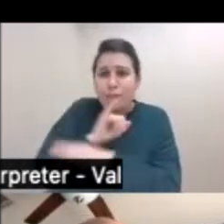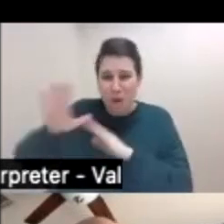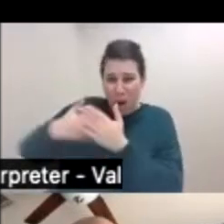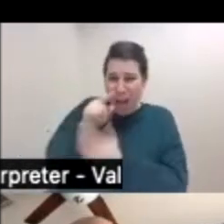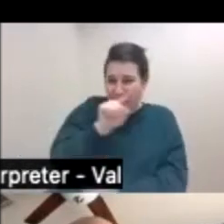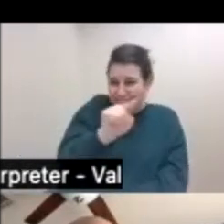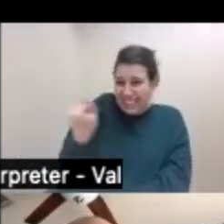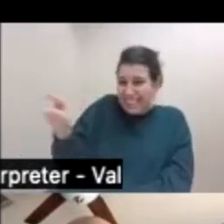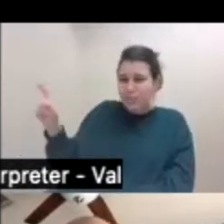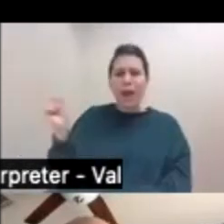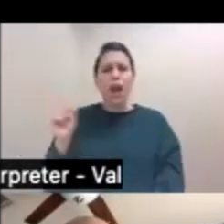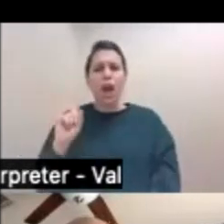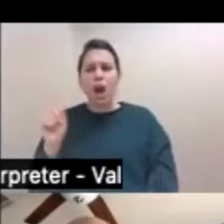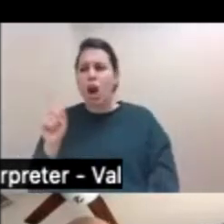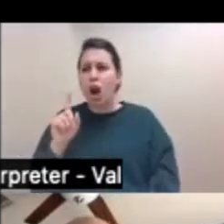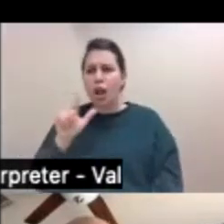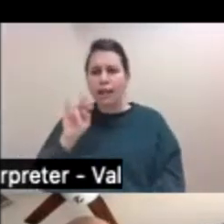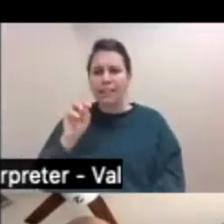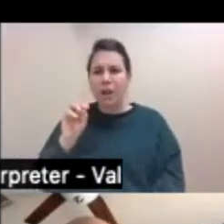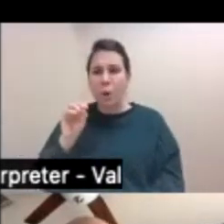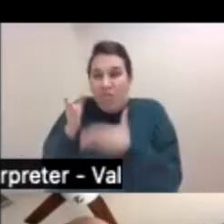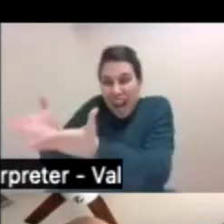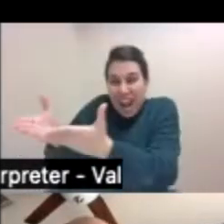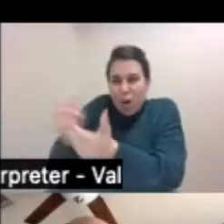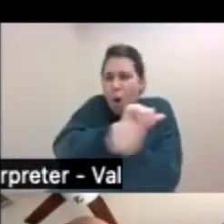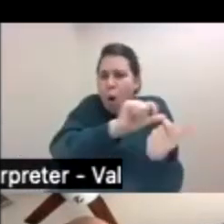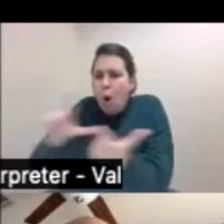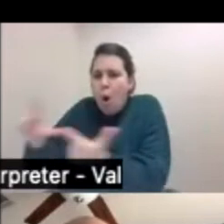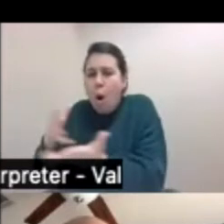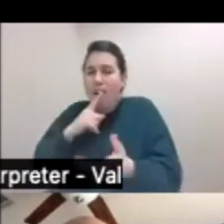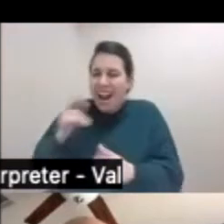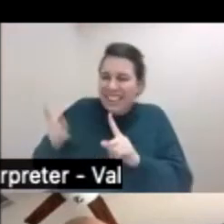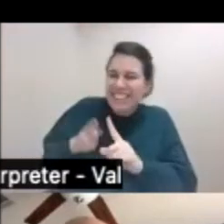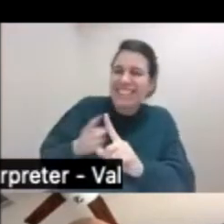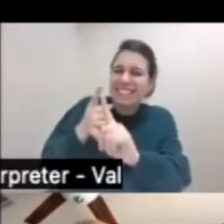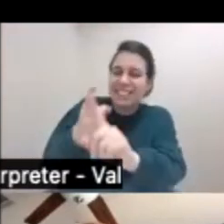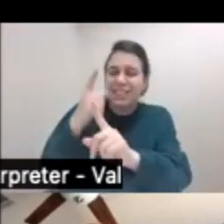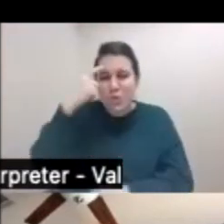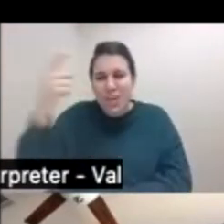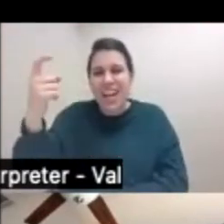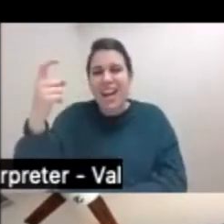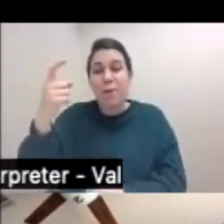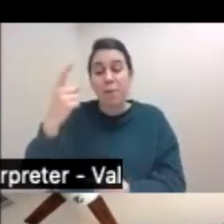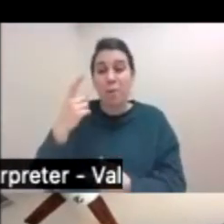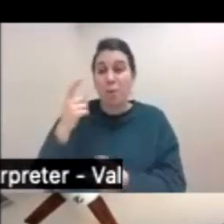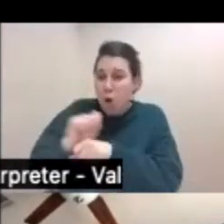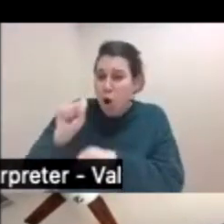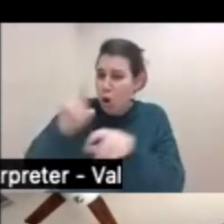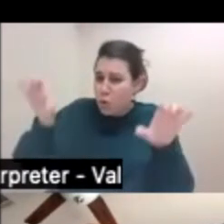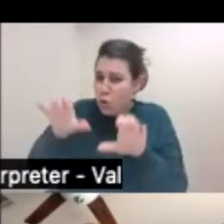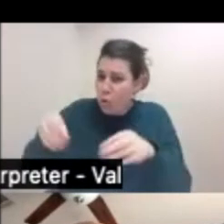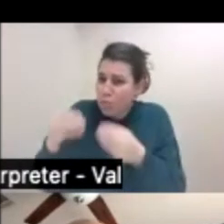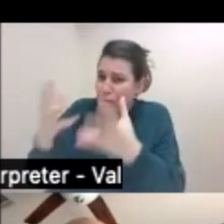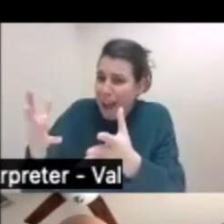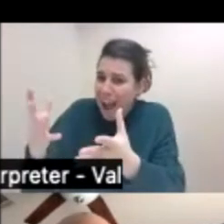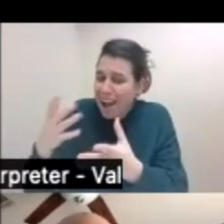everywhere we see Latinos. And all those Latinos are pursuing a dream, a dream of offering a better future to their families. But